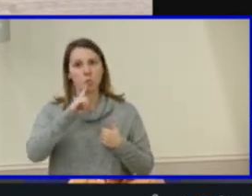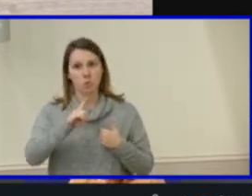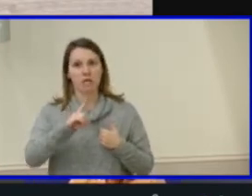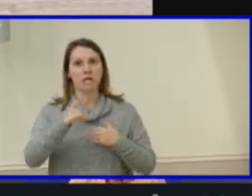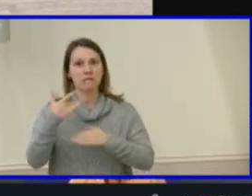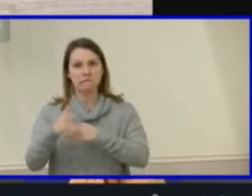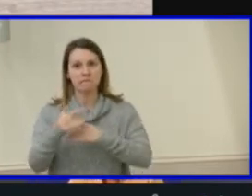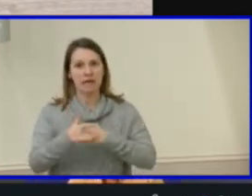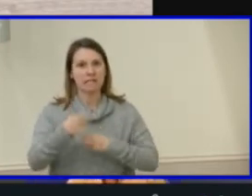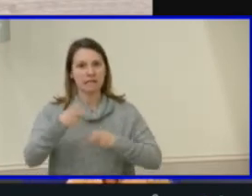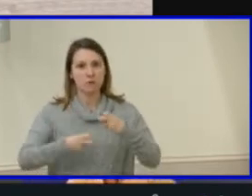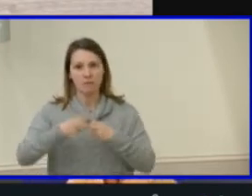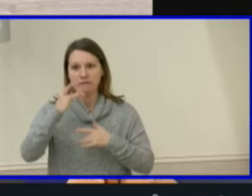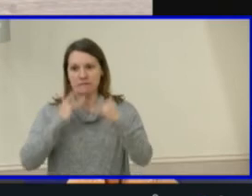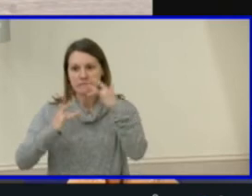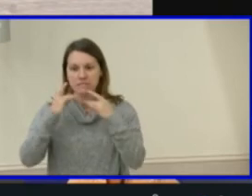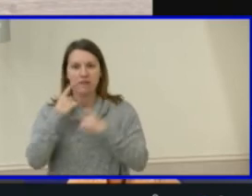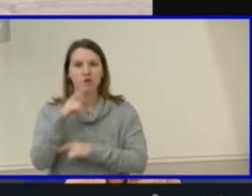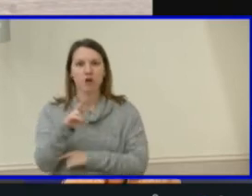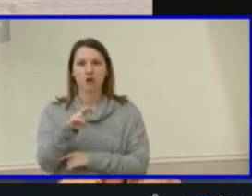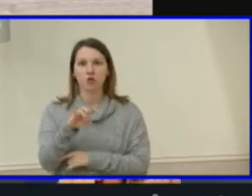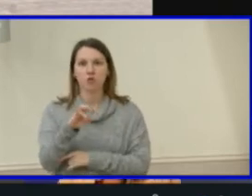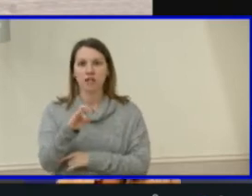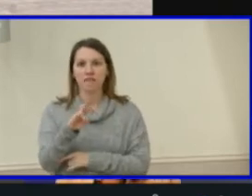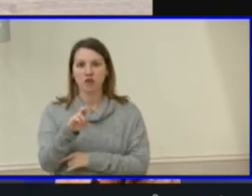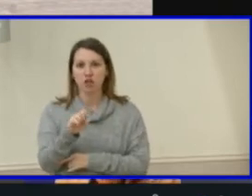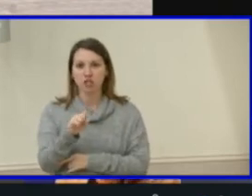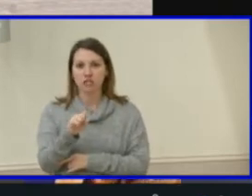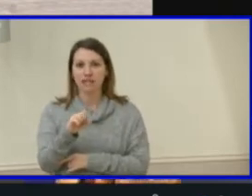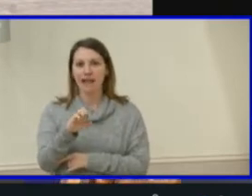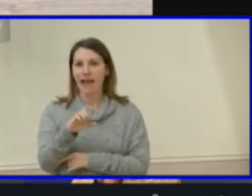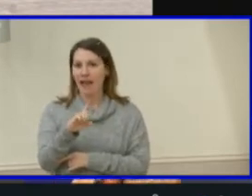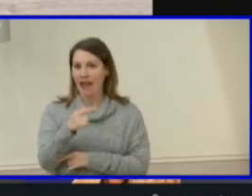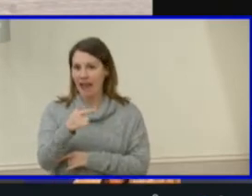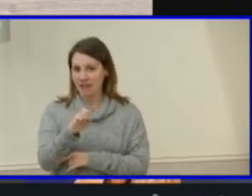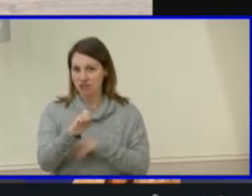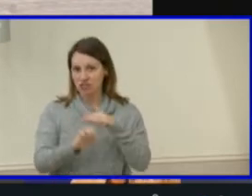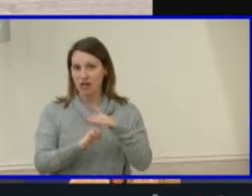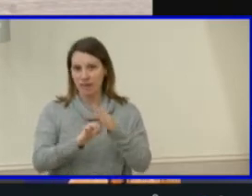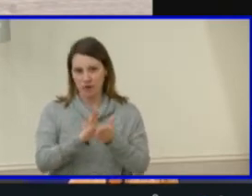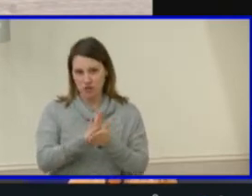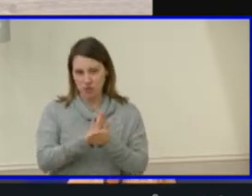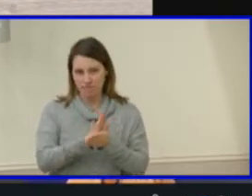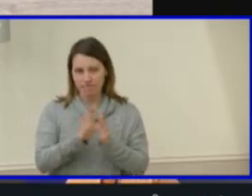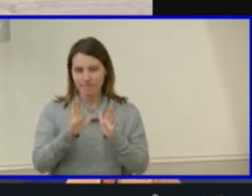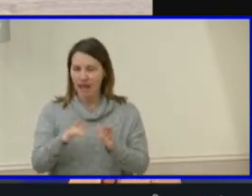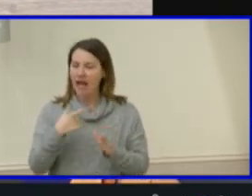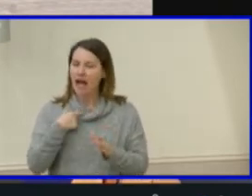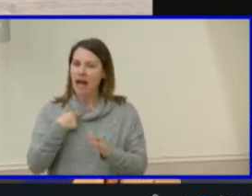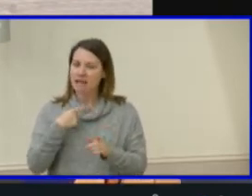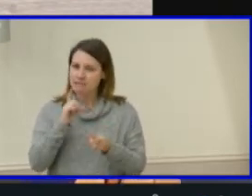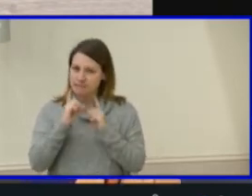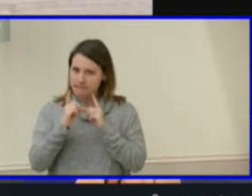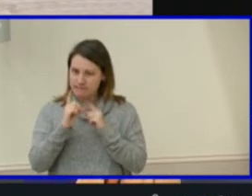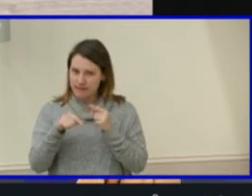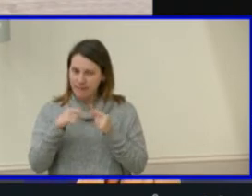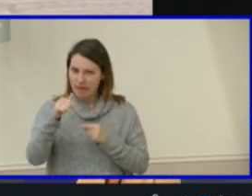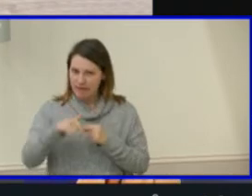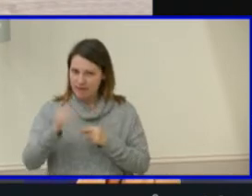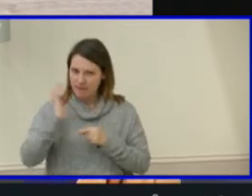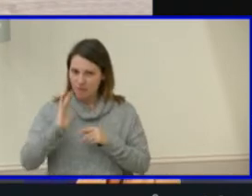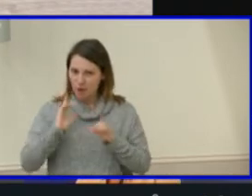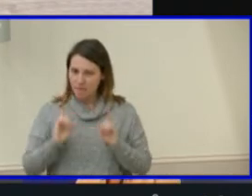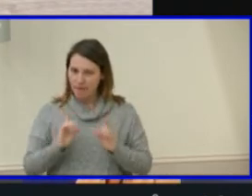Rivers Edge Elementary School. And I've talked to about this before, but you know,